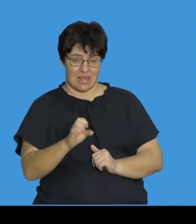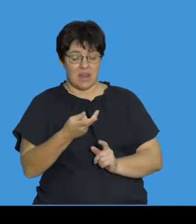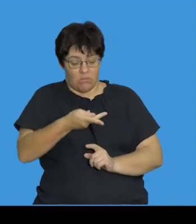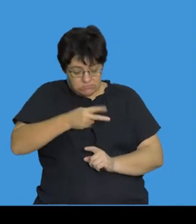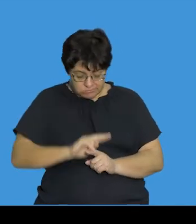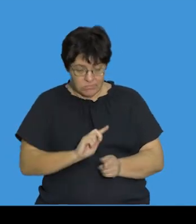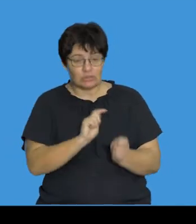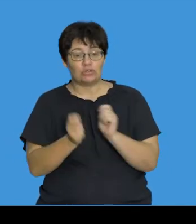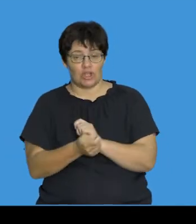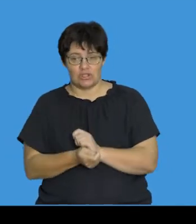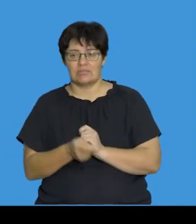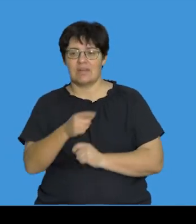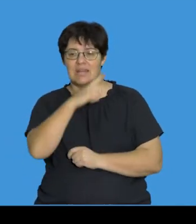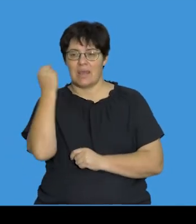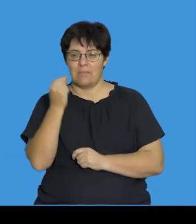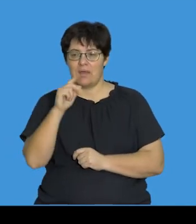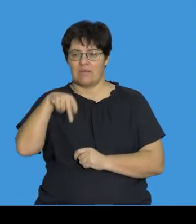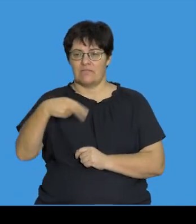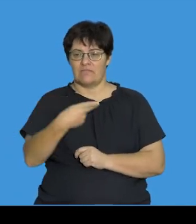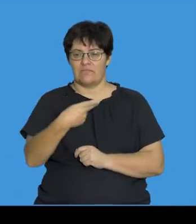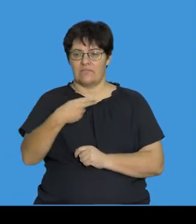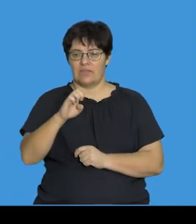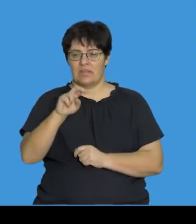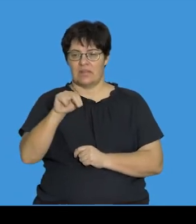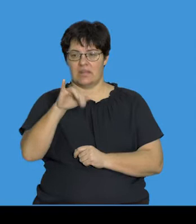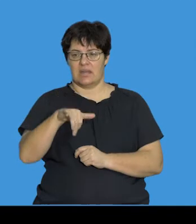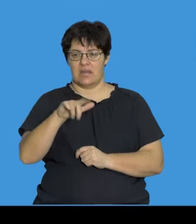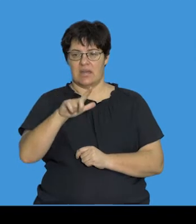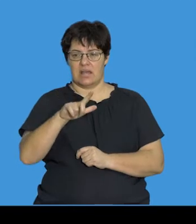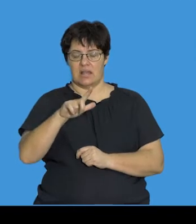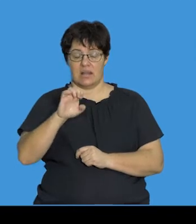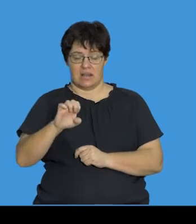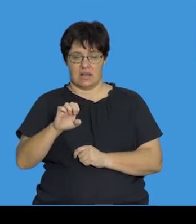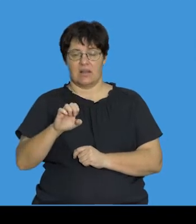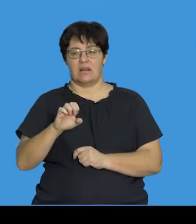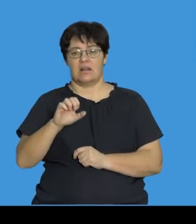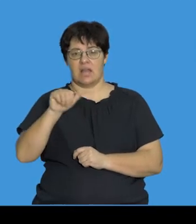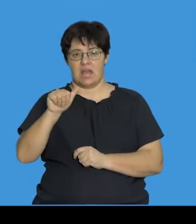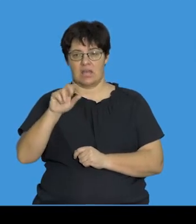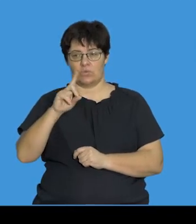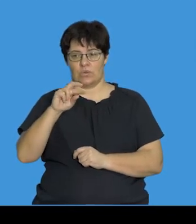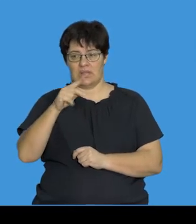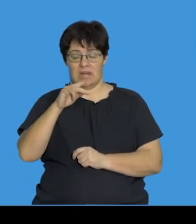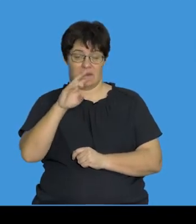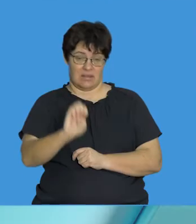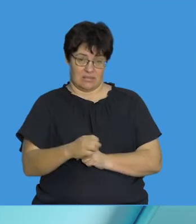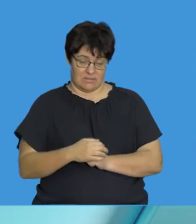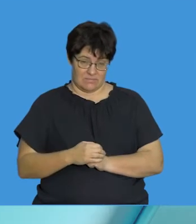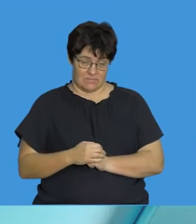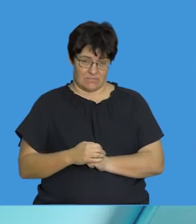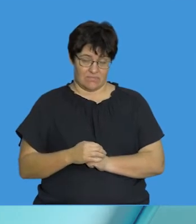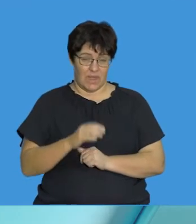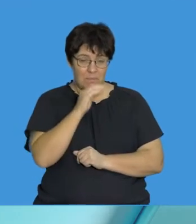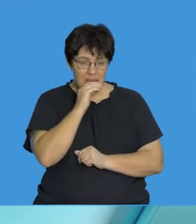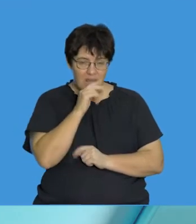We now see that it has changed to an amino acid called phenylalanine. Again, the result